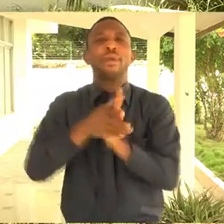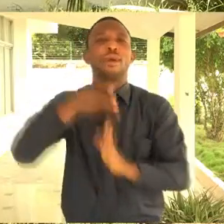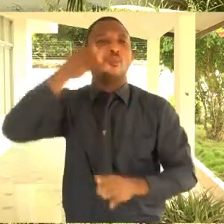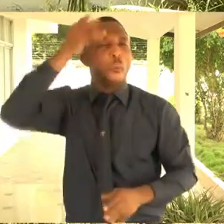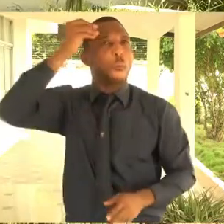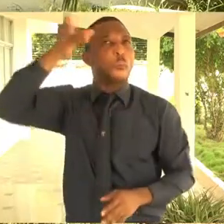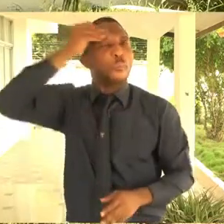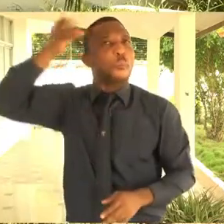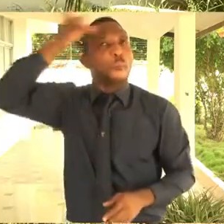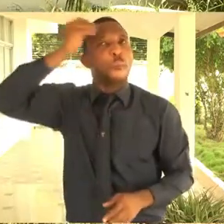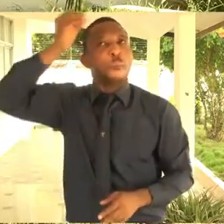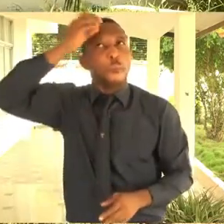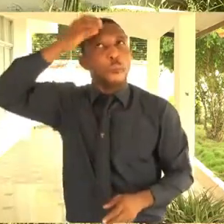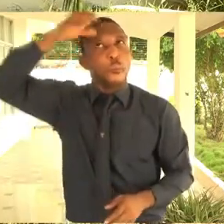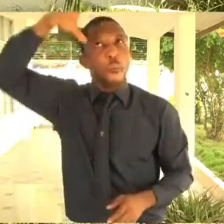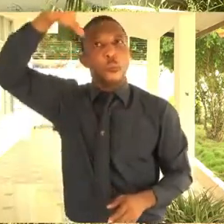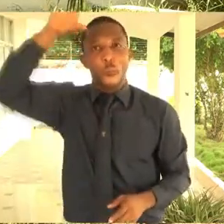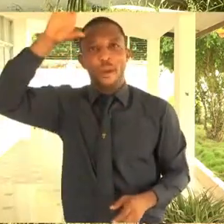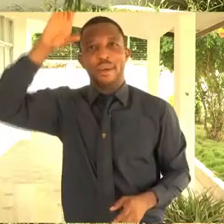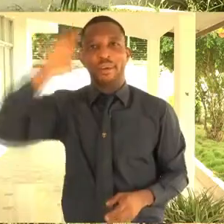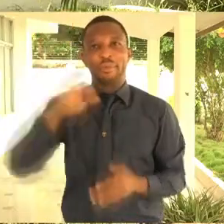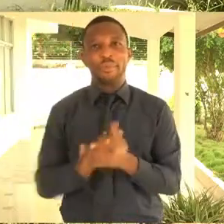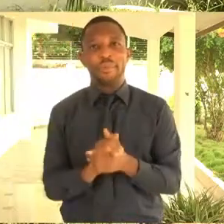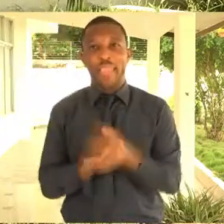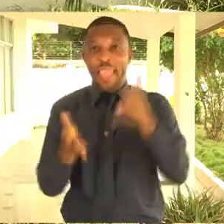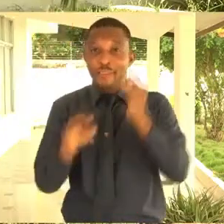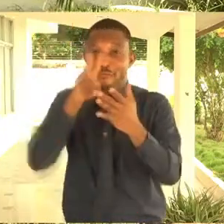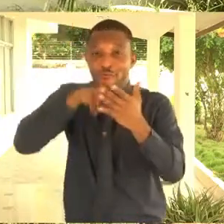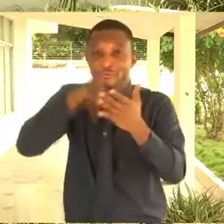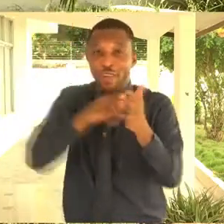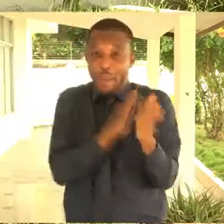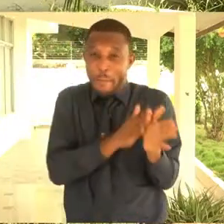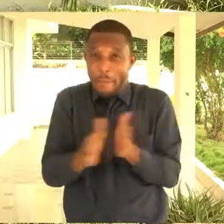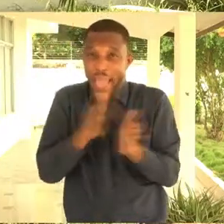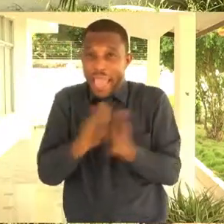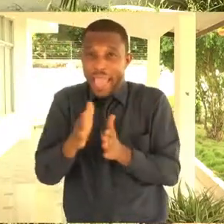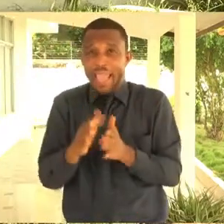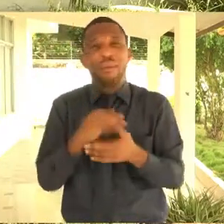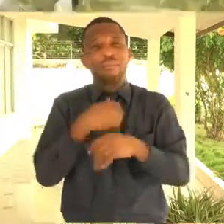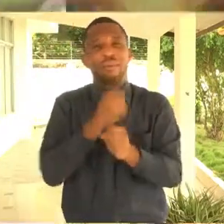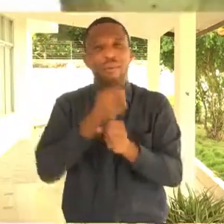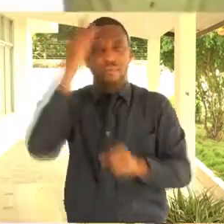will not surprise you. And I've had occasions where